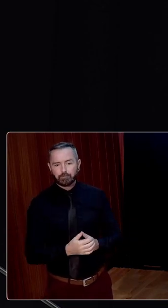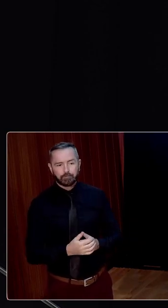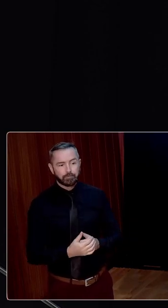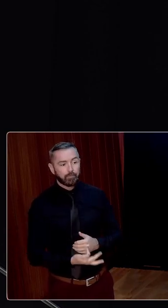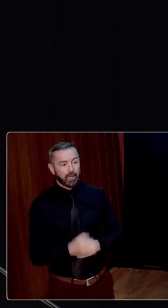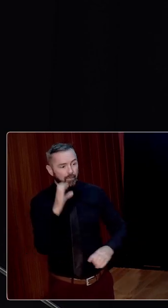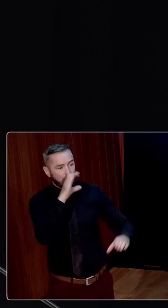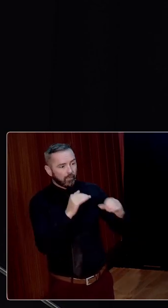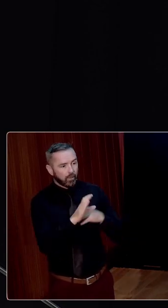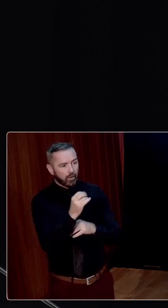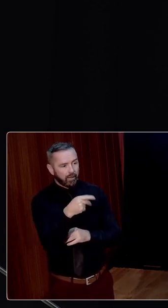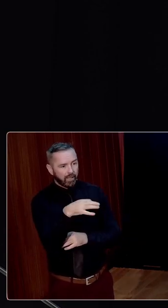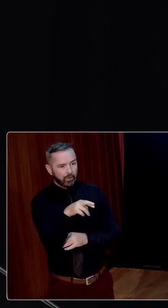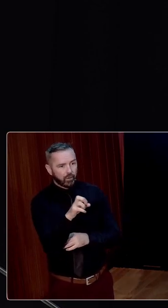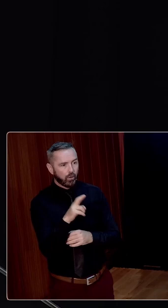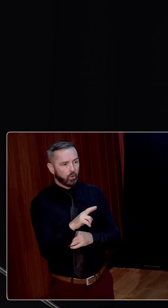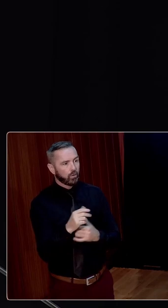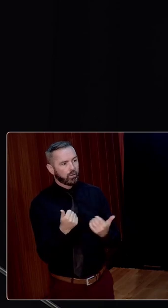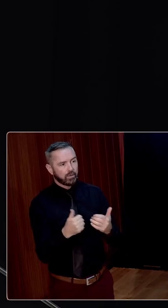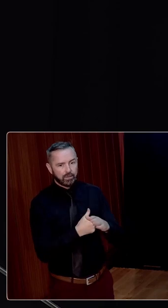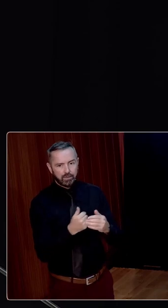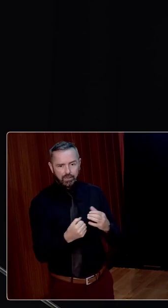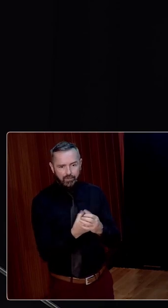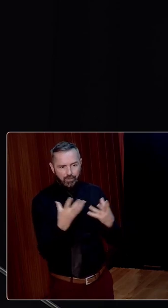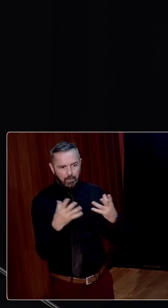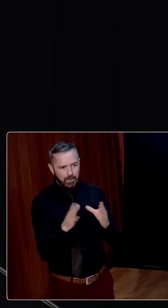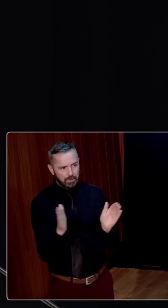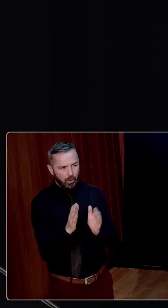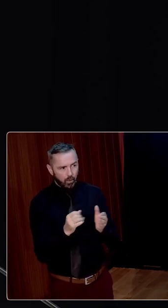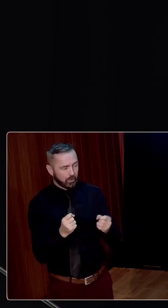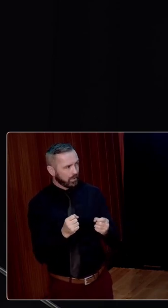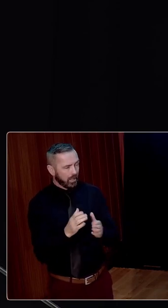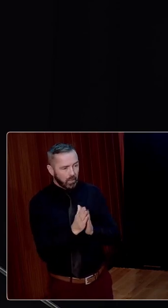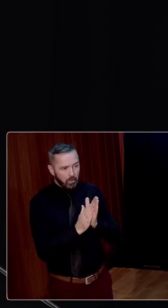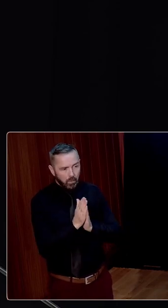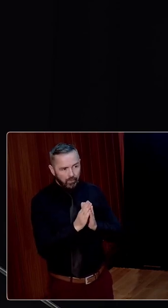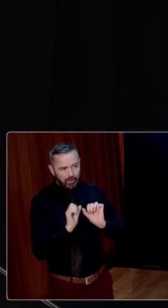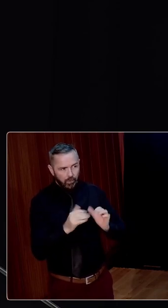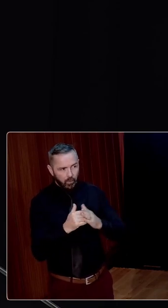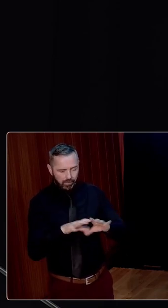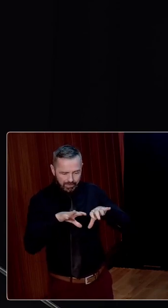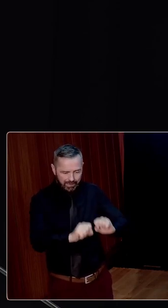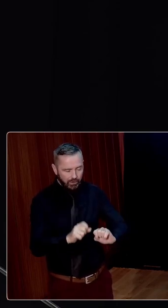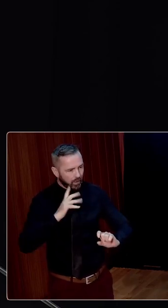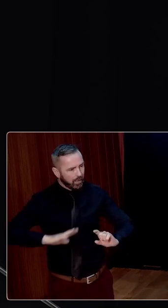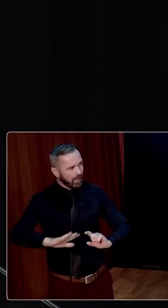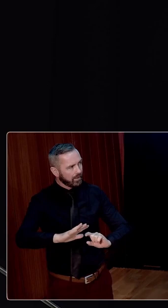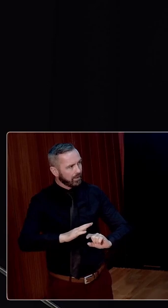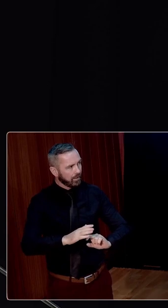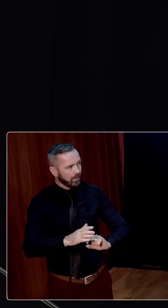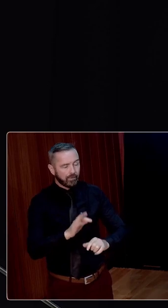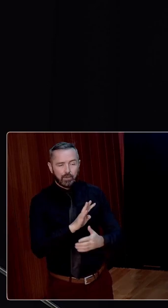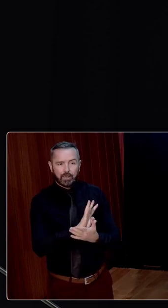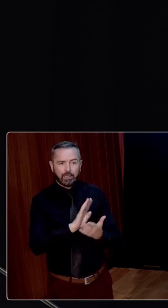Whether seeking Conacre or the aggrandisement of small holdings, the motivating force was the seizure of land. From